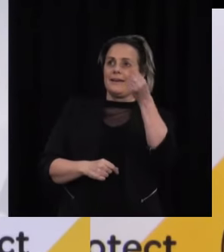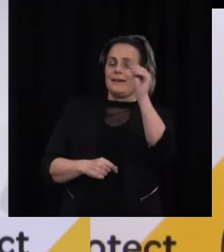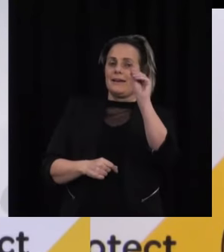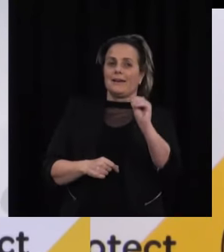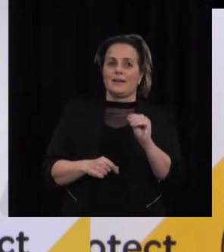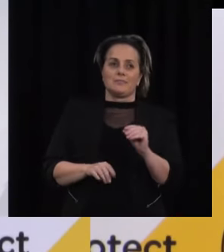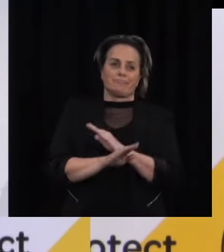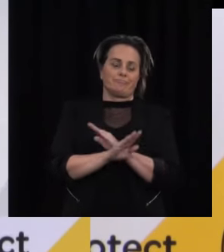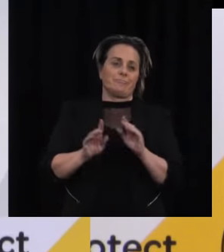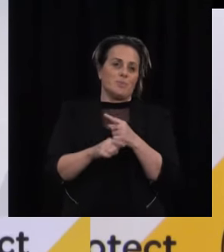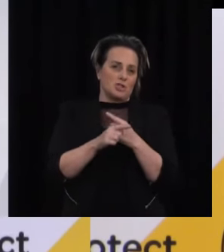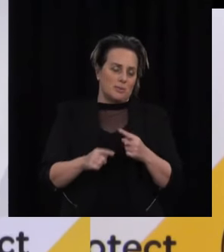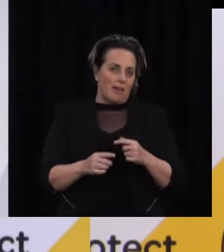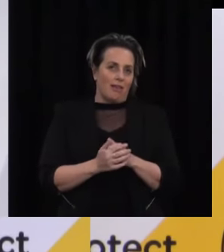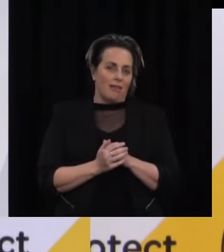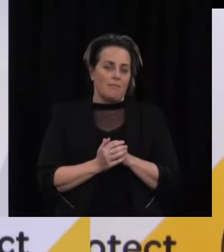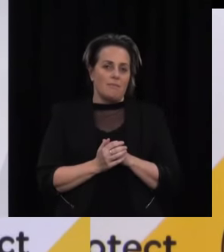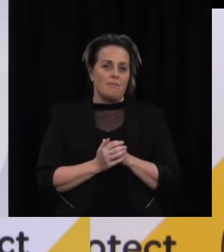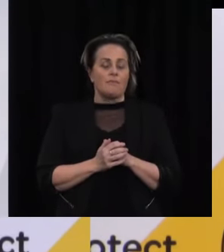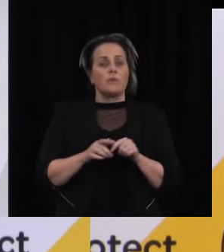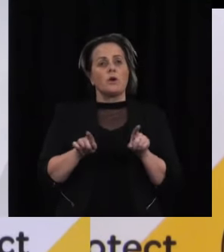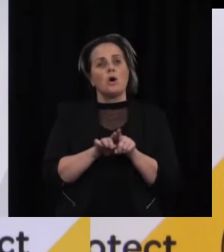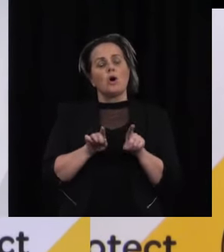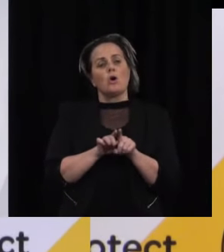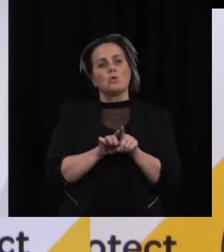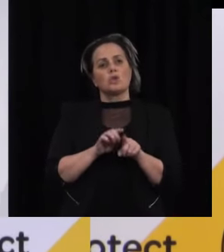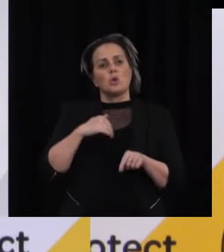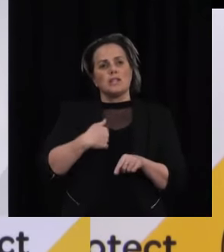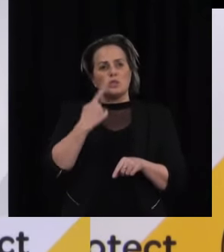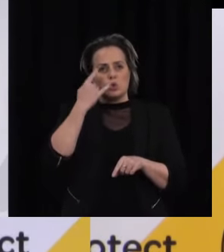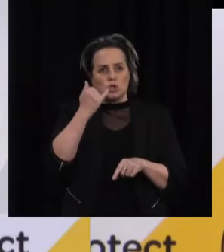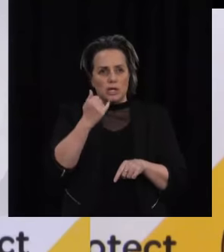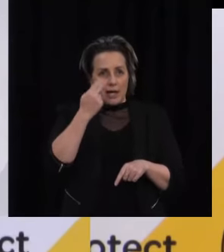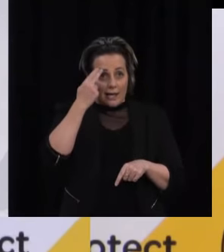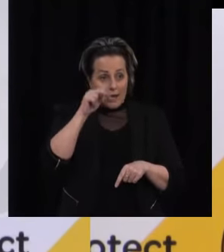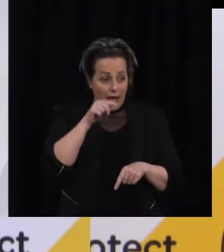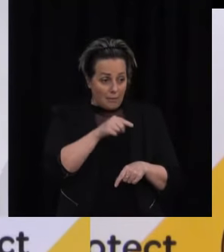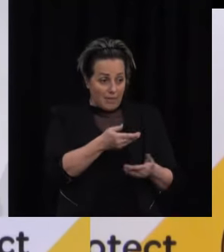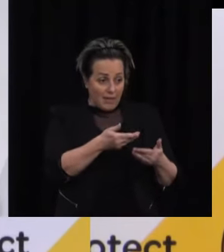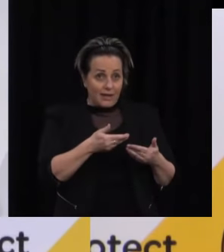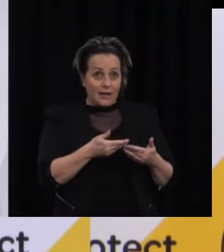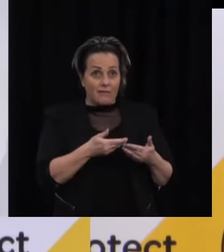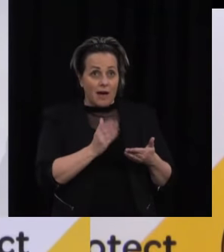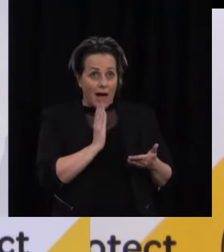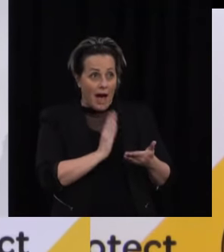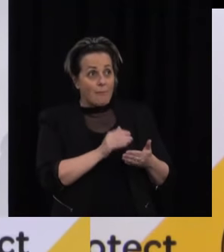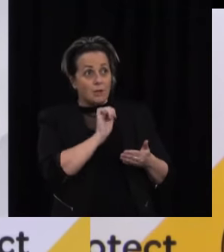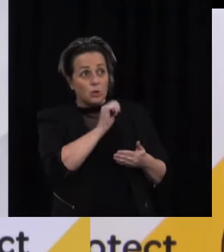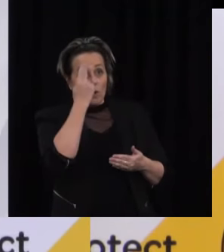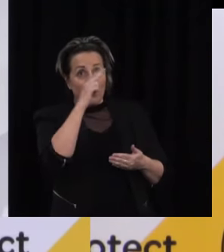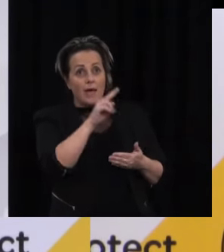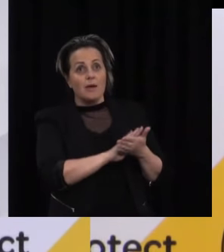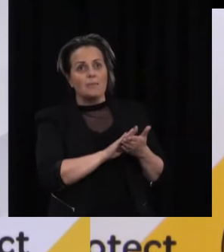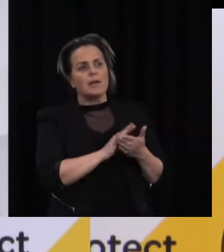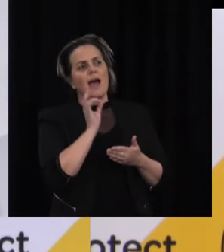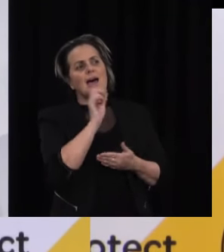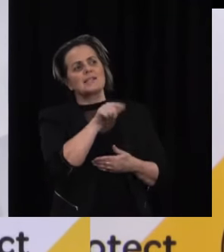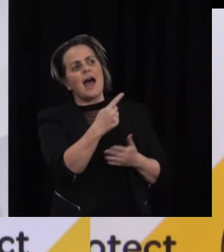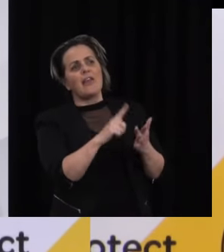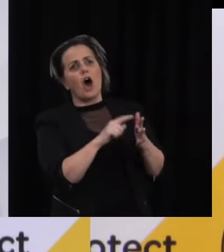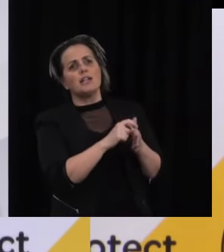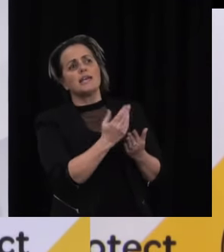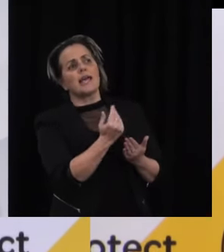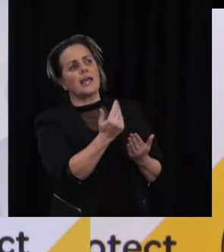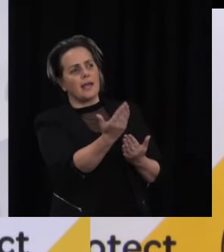certificate. It would be wise, of course, to check that the name that someone is presenting with is actually their name. And so they may ask for some other form of